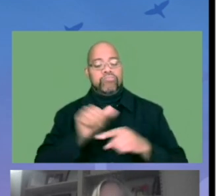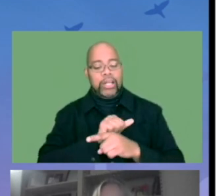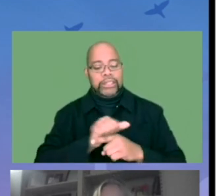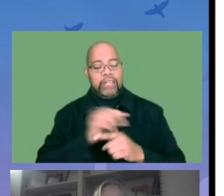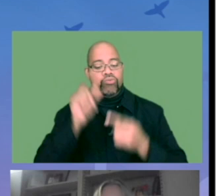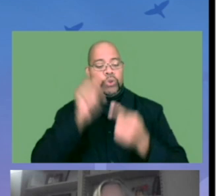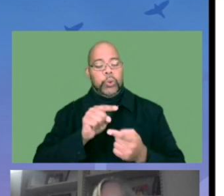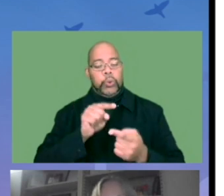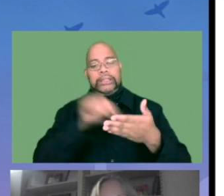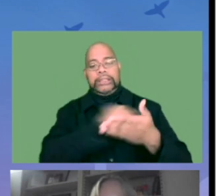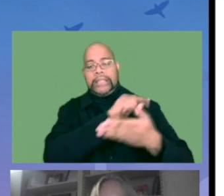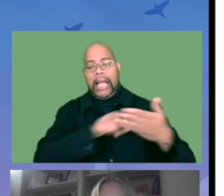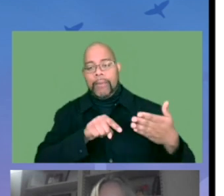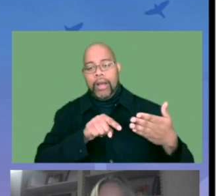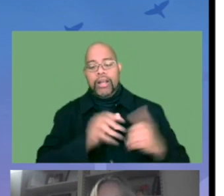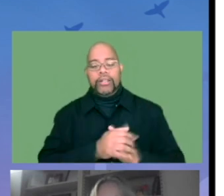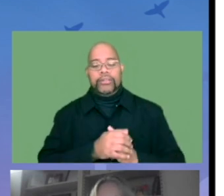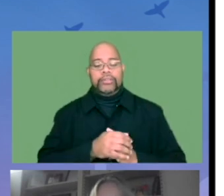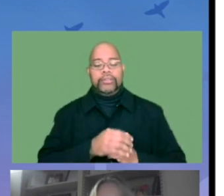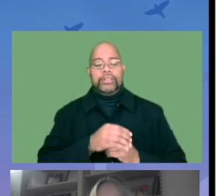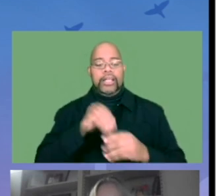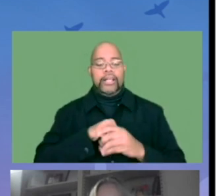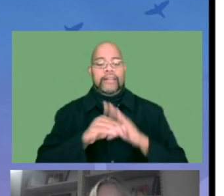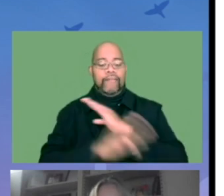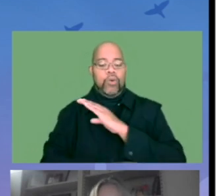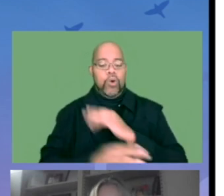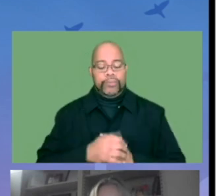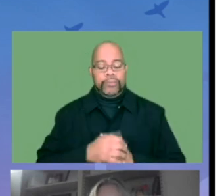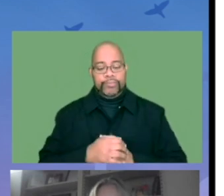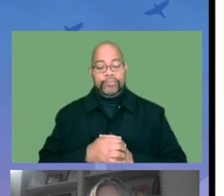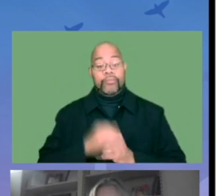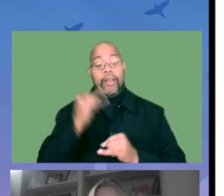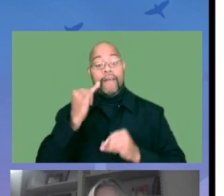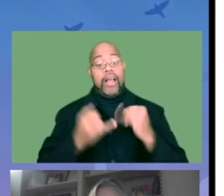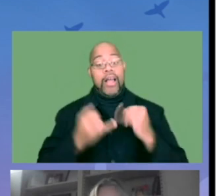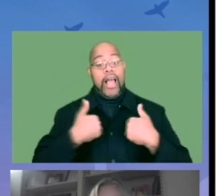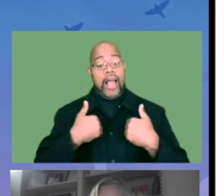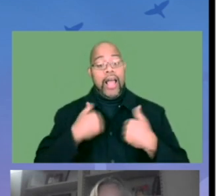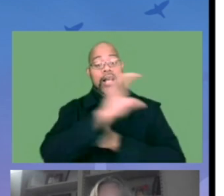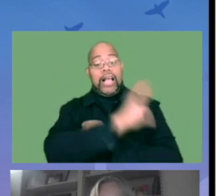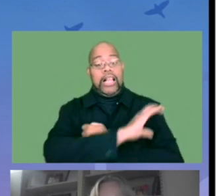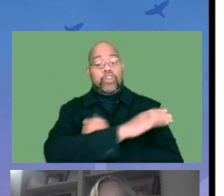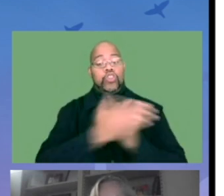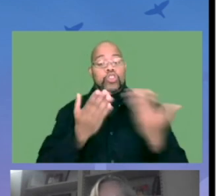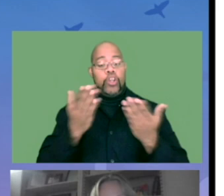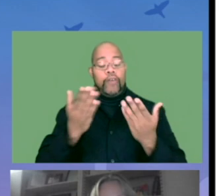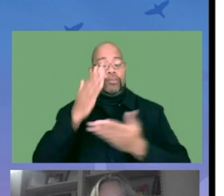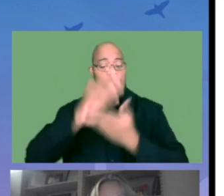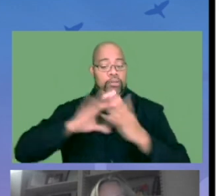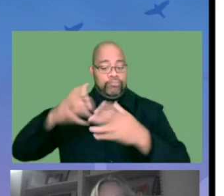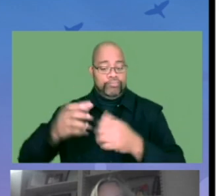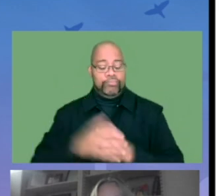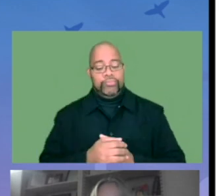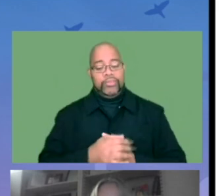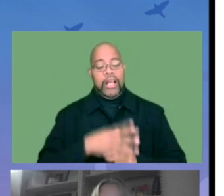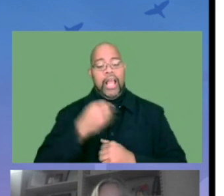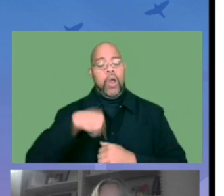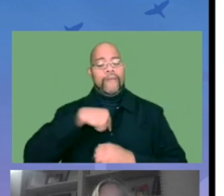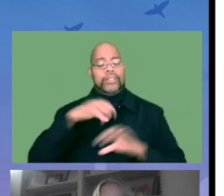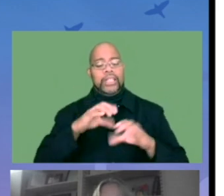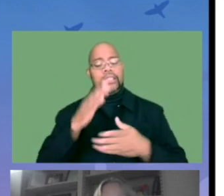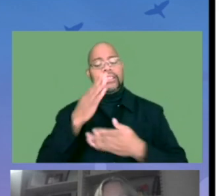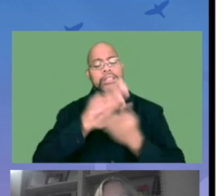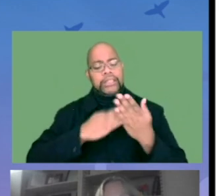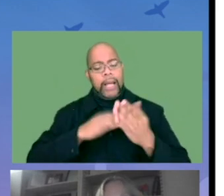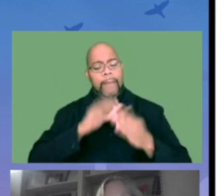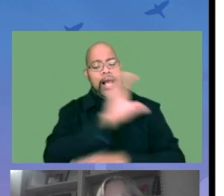we hope that this center is really going to make a difference. And so far, we're already seeing that impact. If you want to